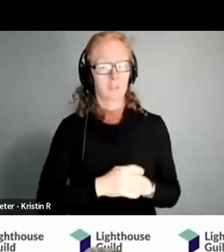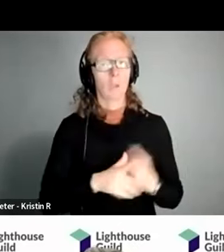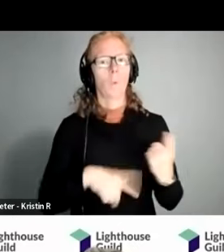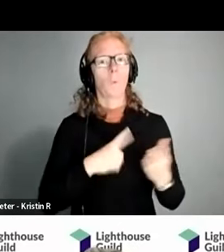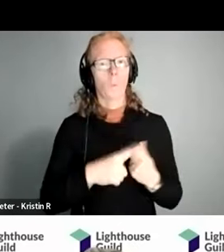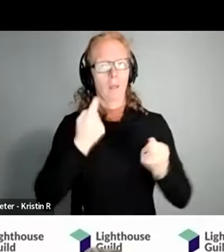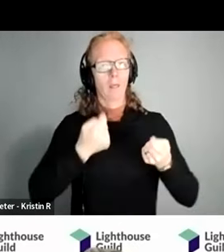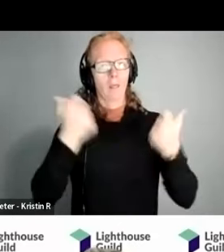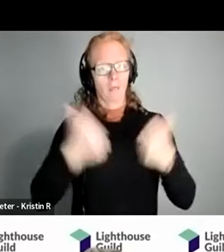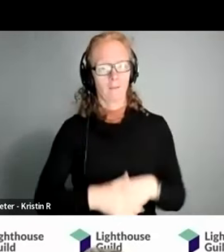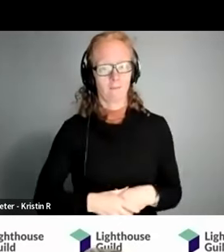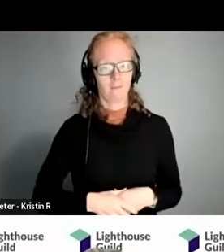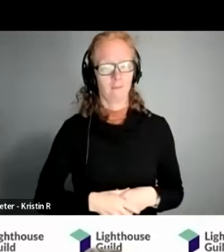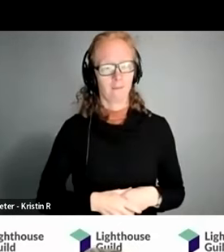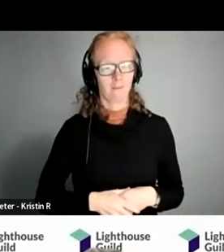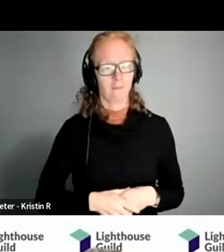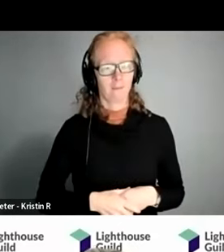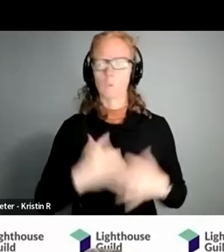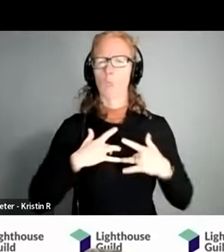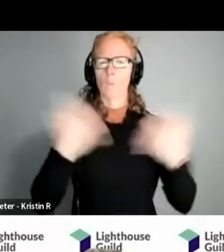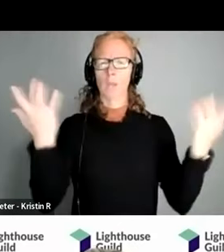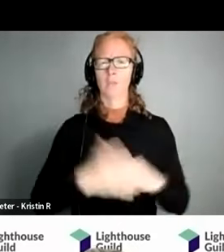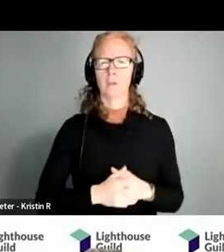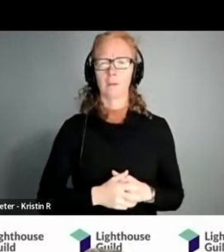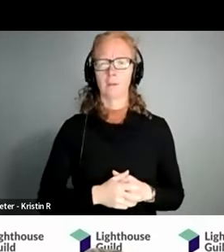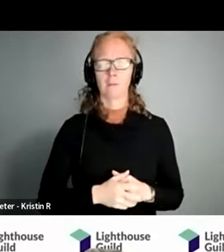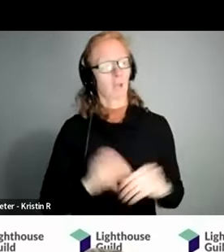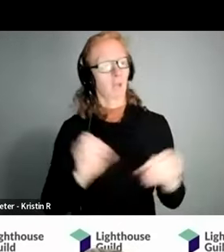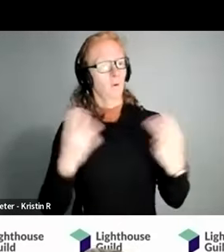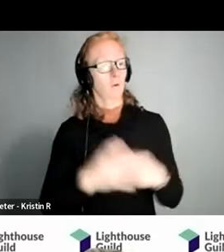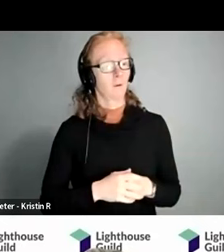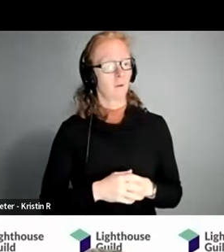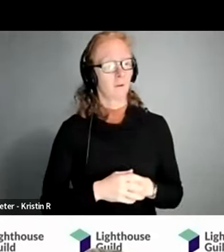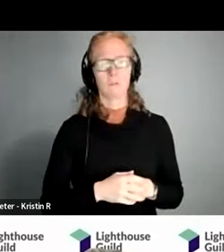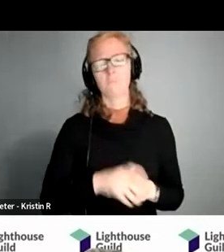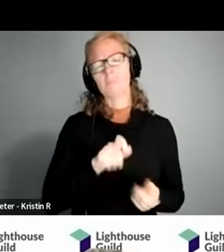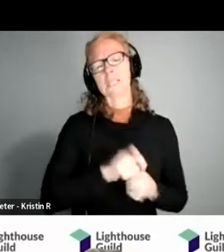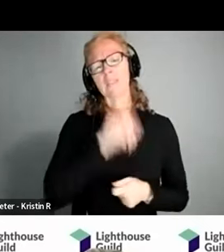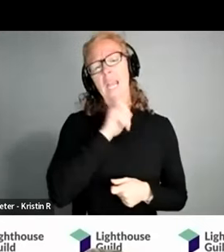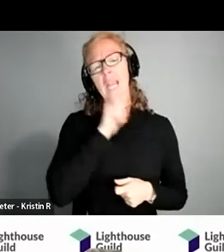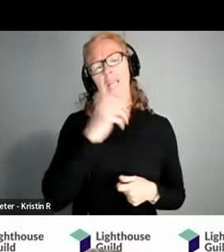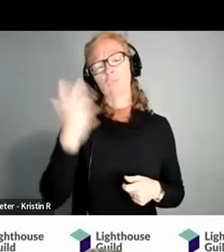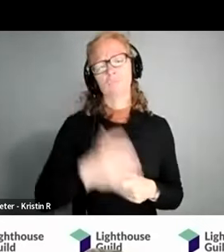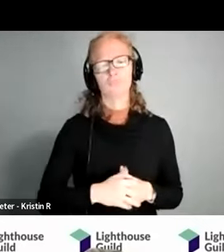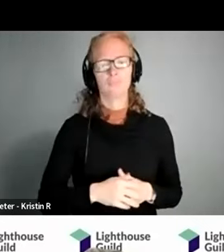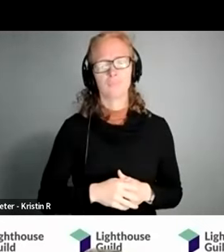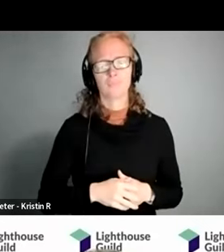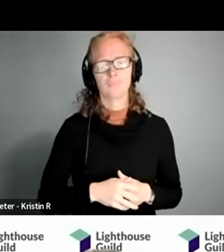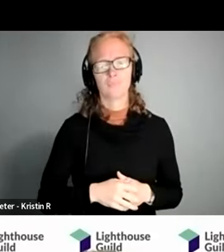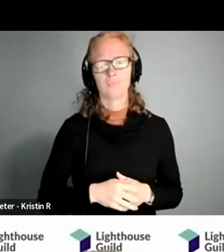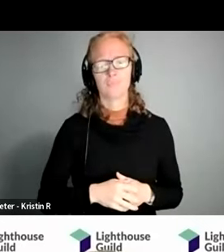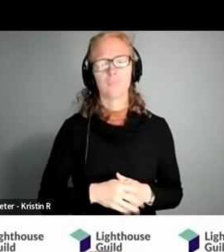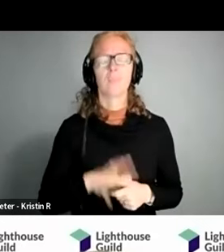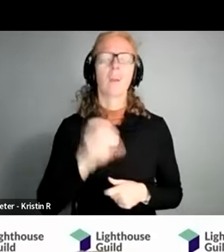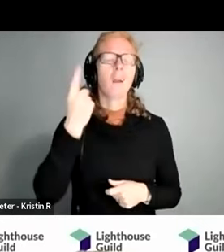you get these taken care of and i was thrilled i just actually thought you get to certain ages and you know even though